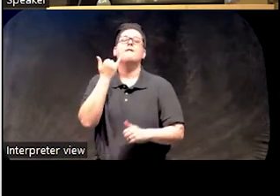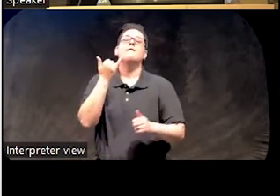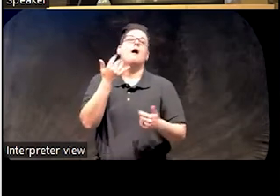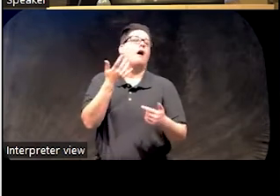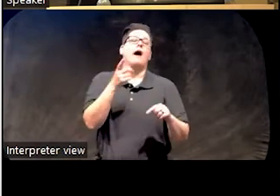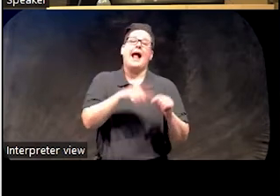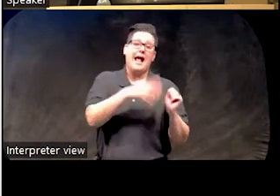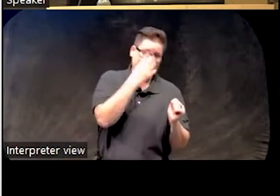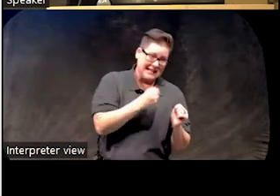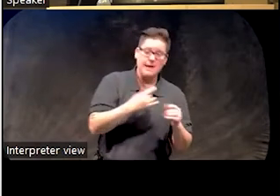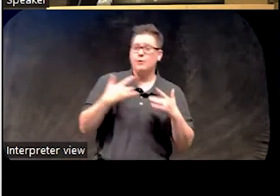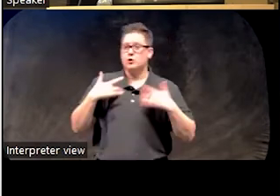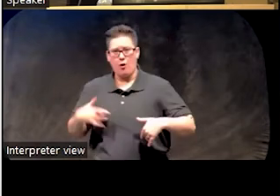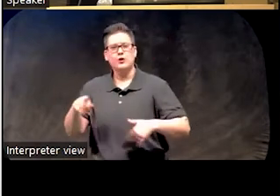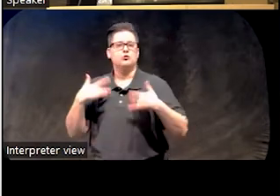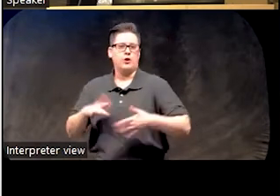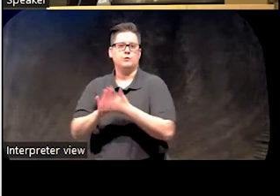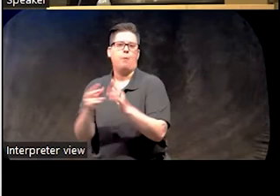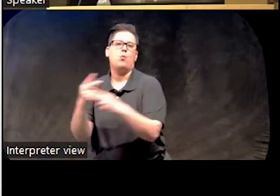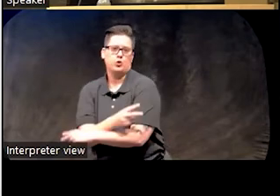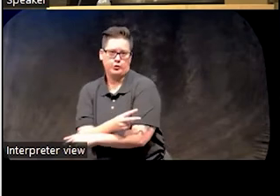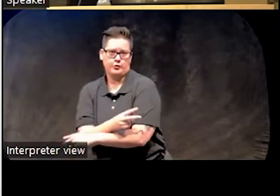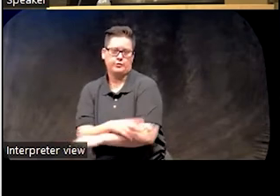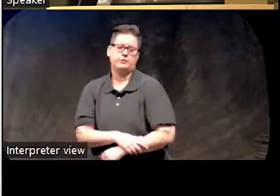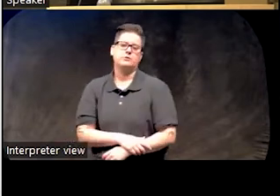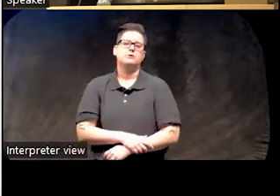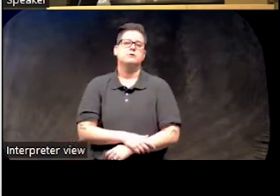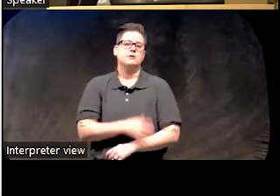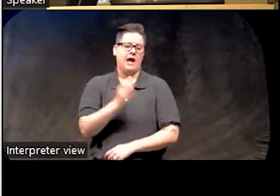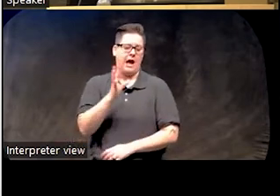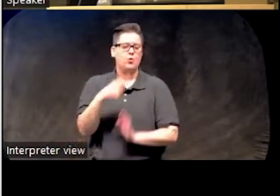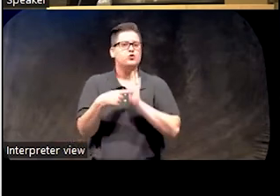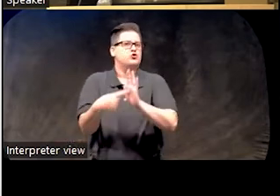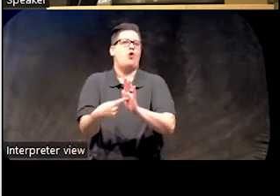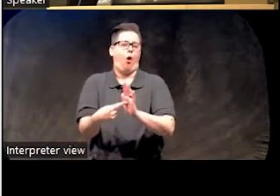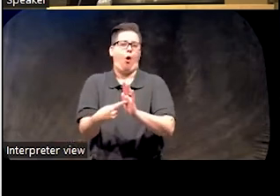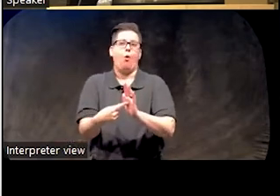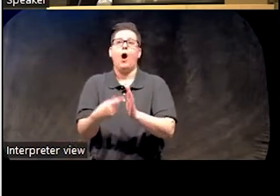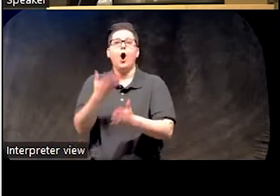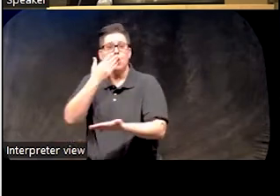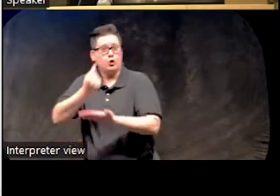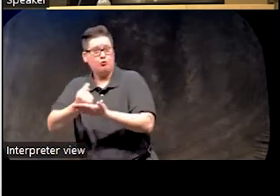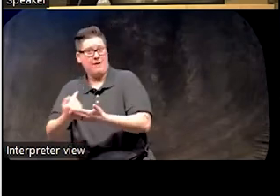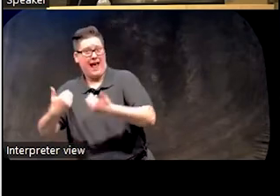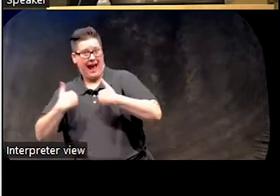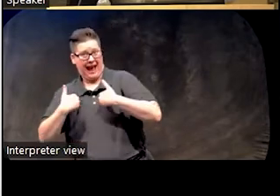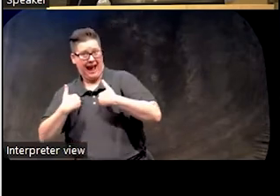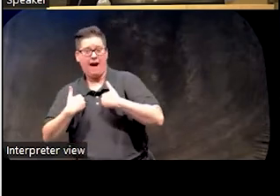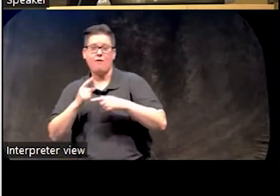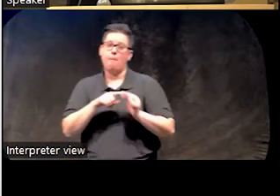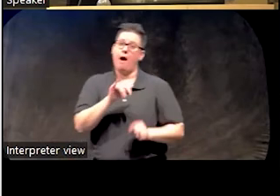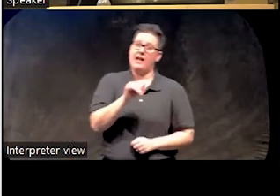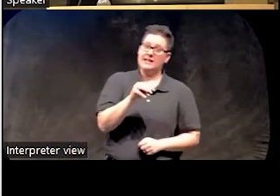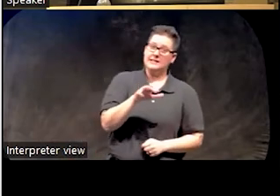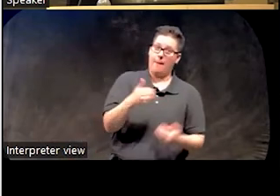depression and, as I will show, can diminish the effect of very good treatments for other conditions.